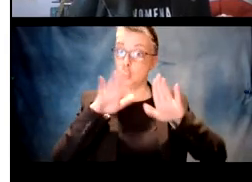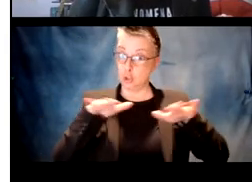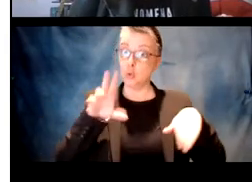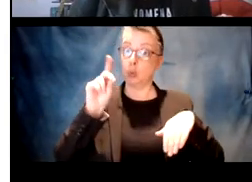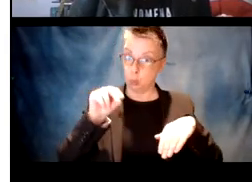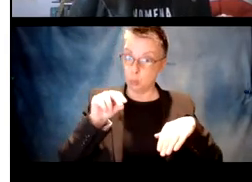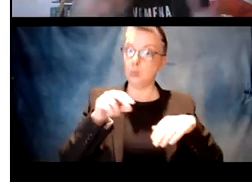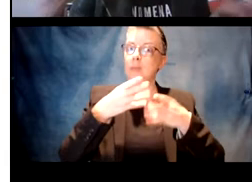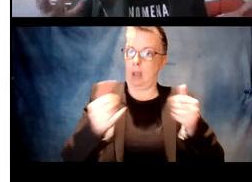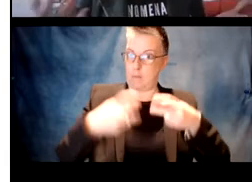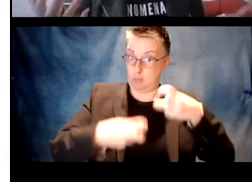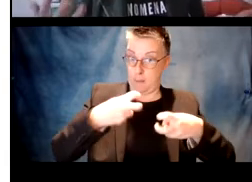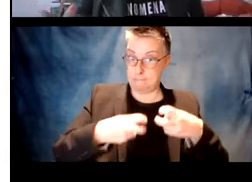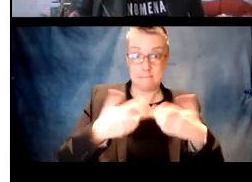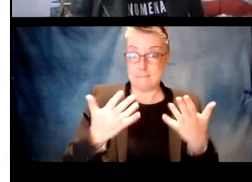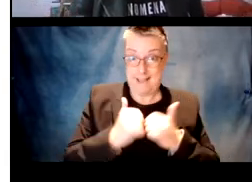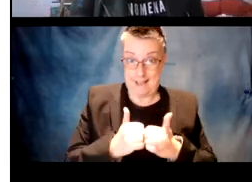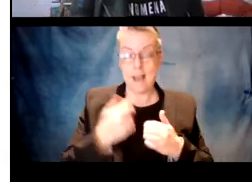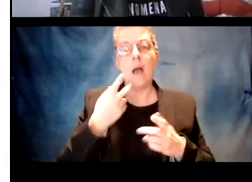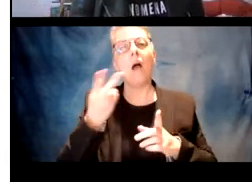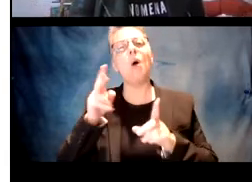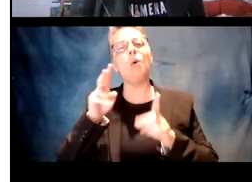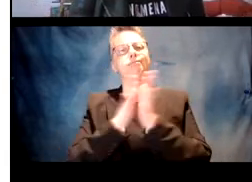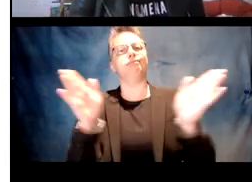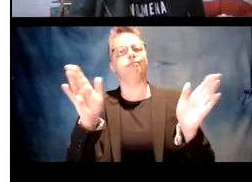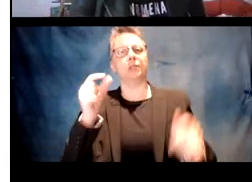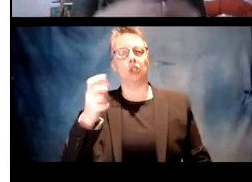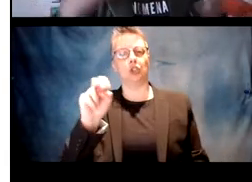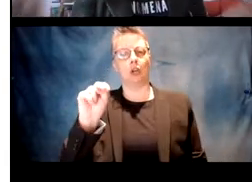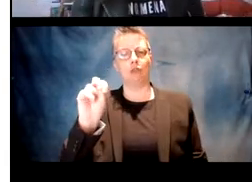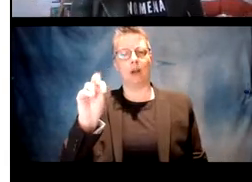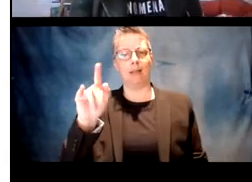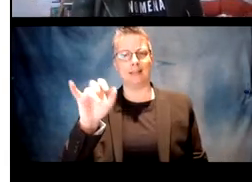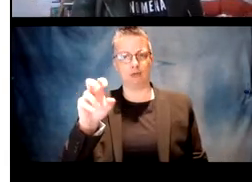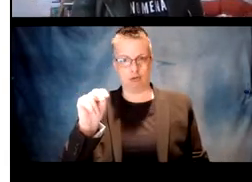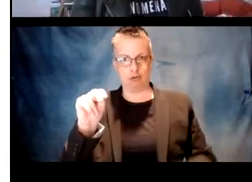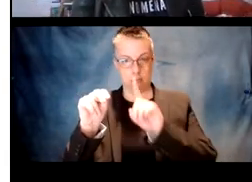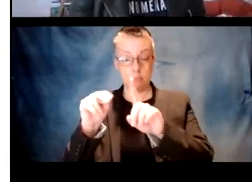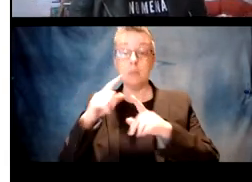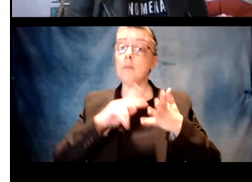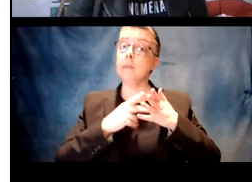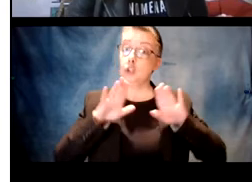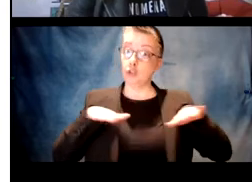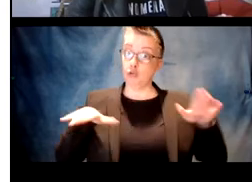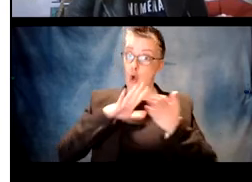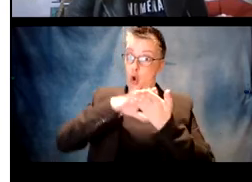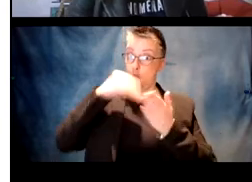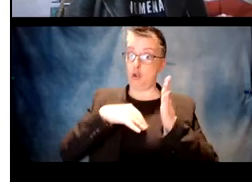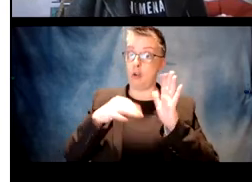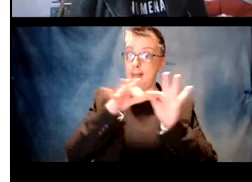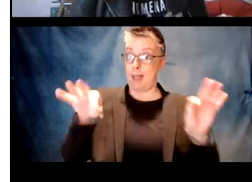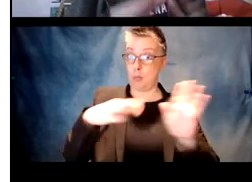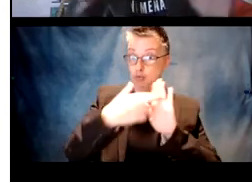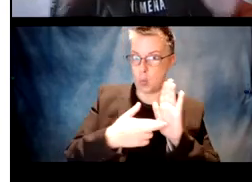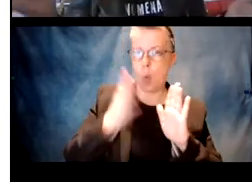that they do that we know that they do solve this problem somehow is that we can look at generalization. So when children learn a